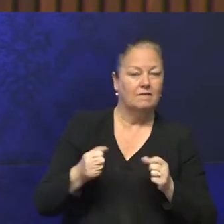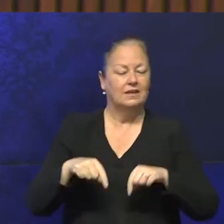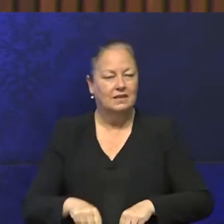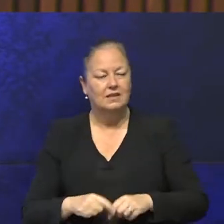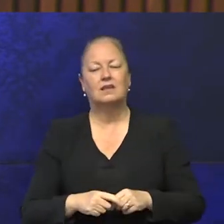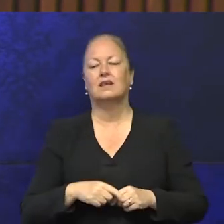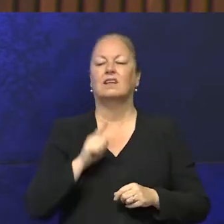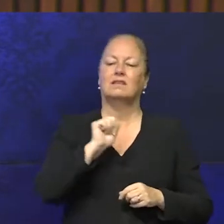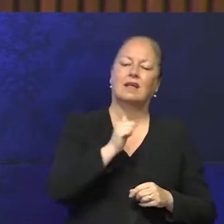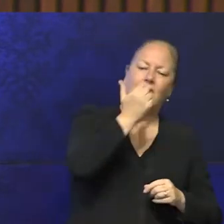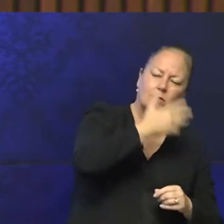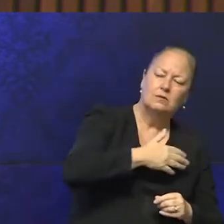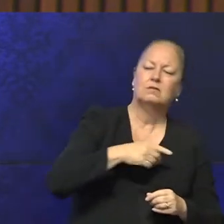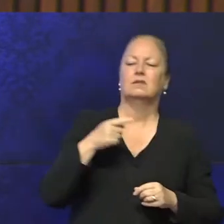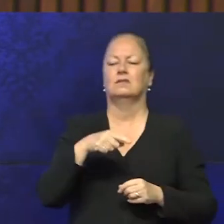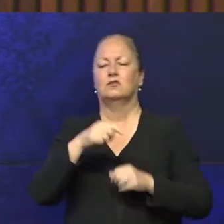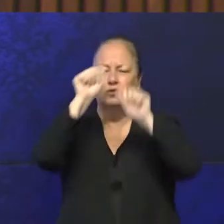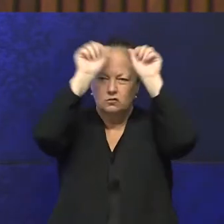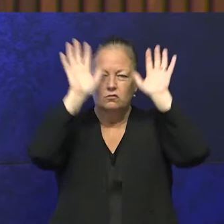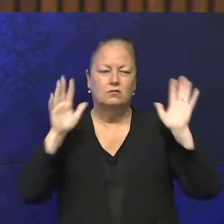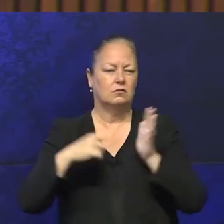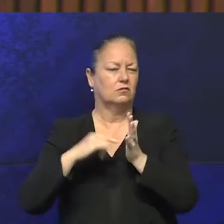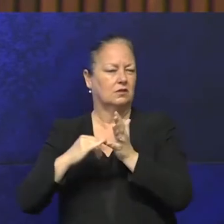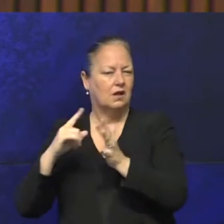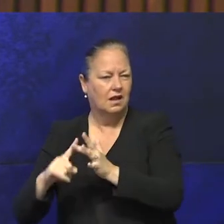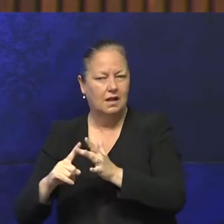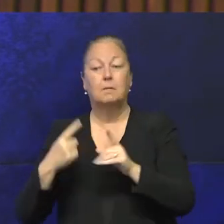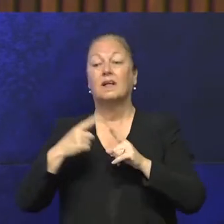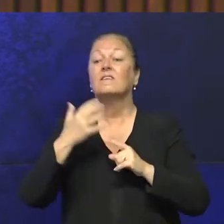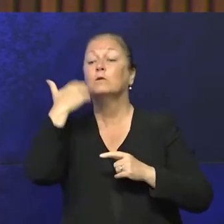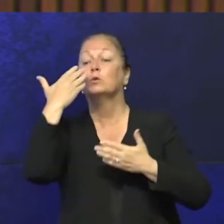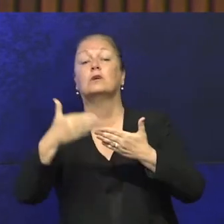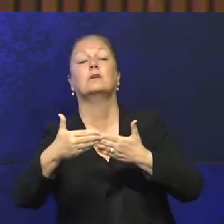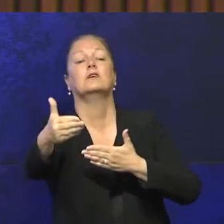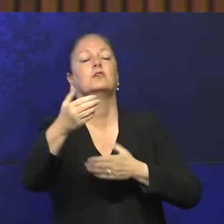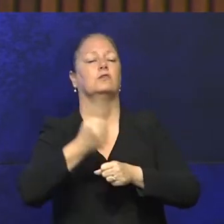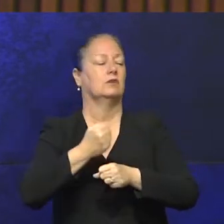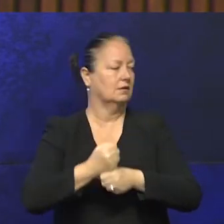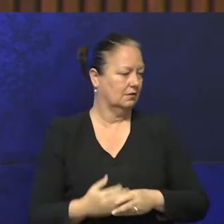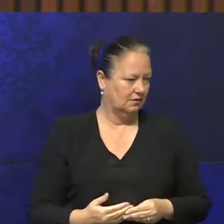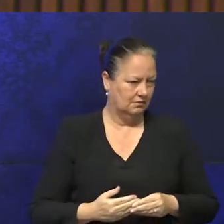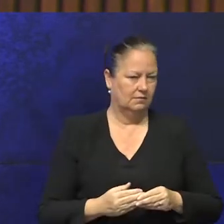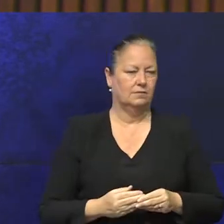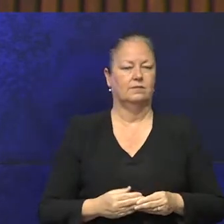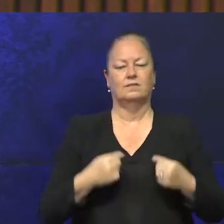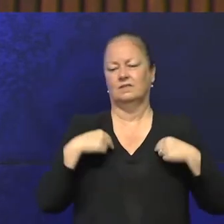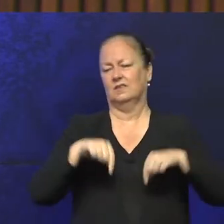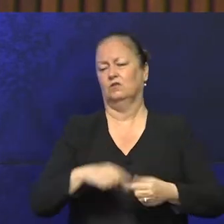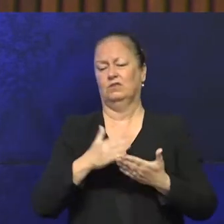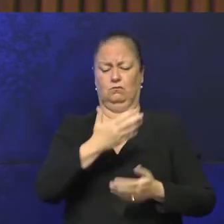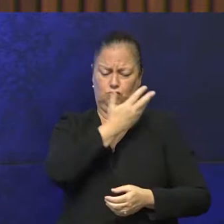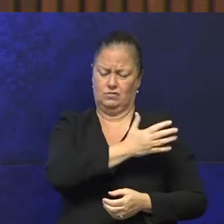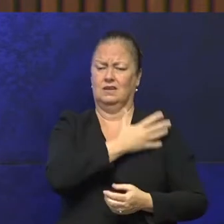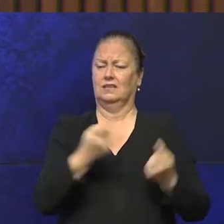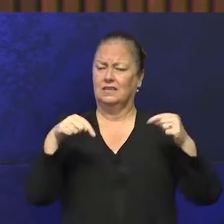and Thai Australian Islanders and, of course, our next generation coming through. As you heard, my name's Perry Wondon. I'm very proud to